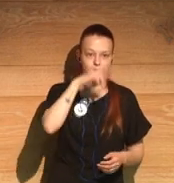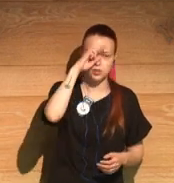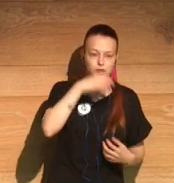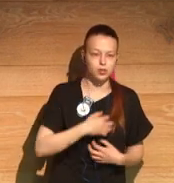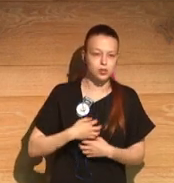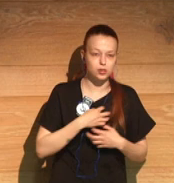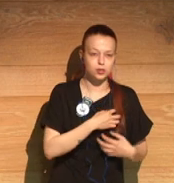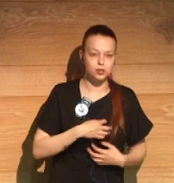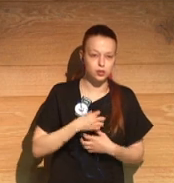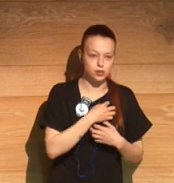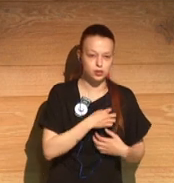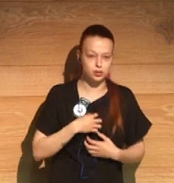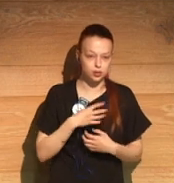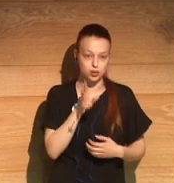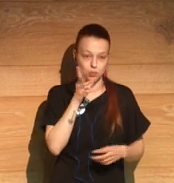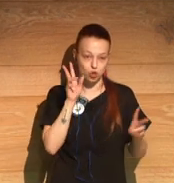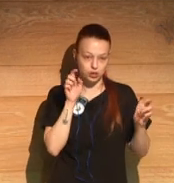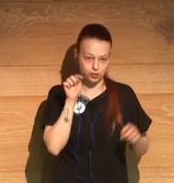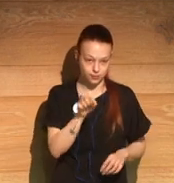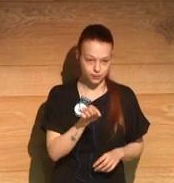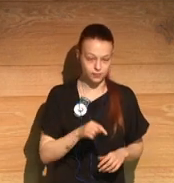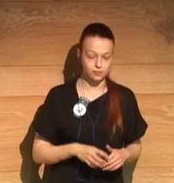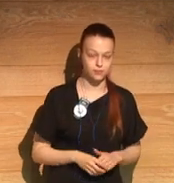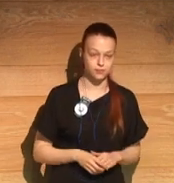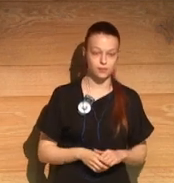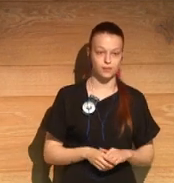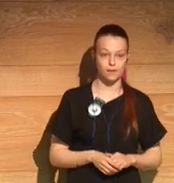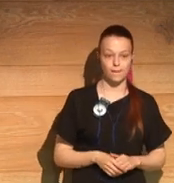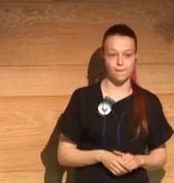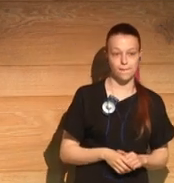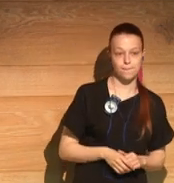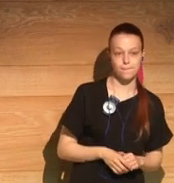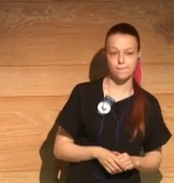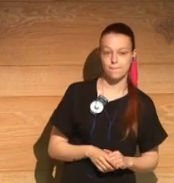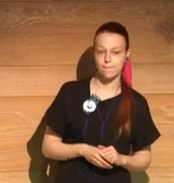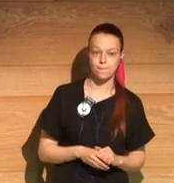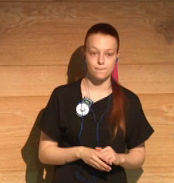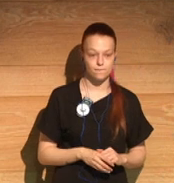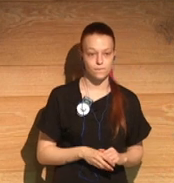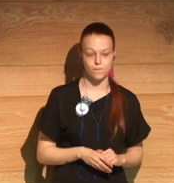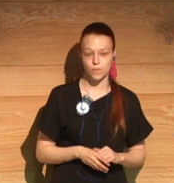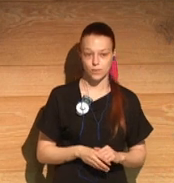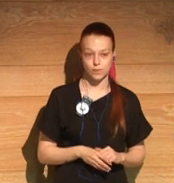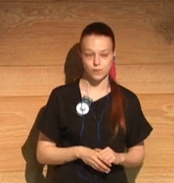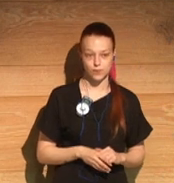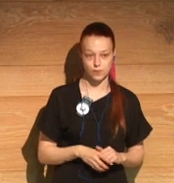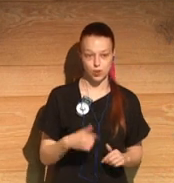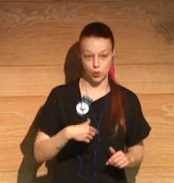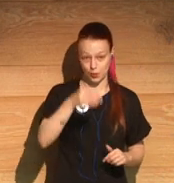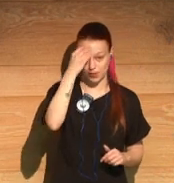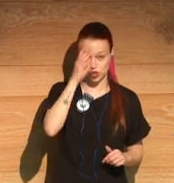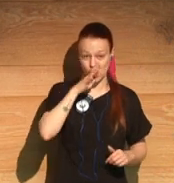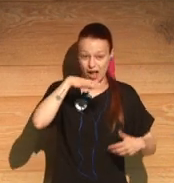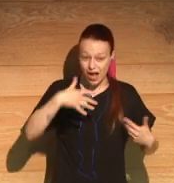it's, you know, it's become even, it's become even something to talk about now, when we've gone through 18 months,